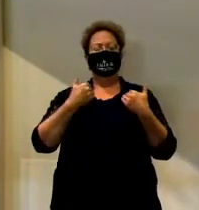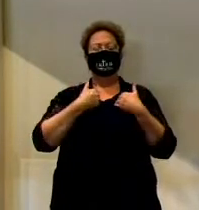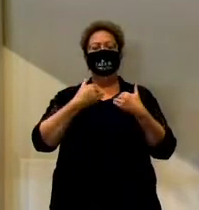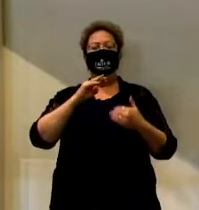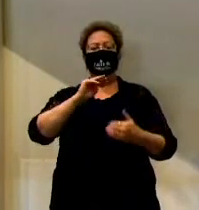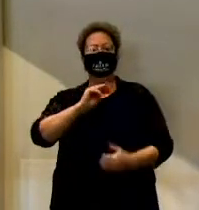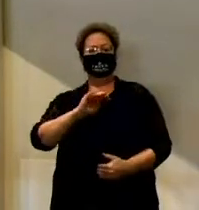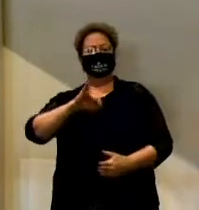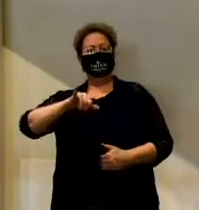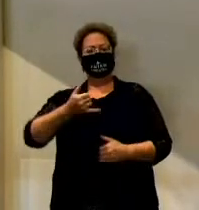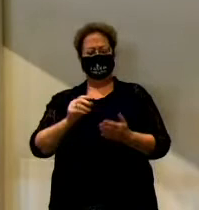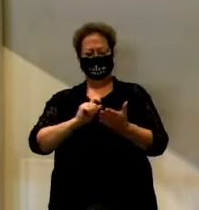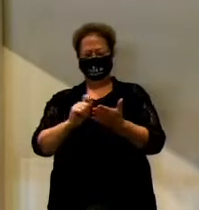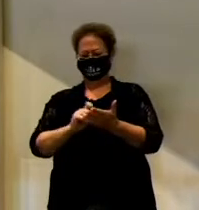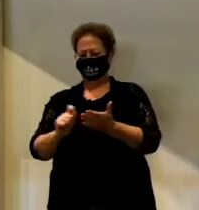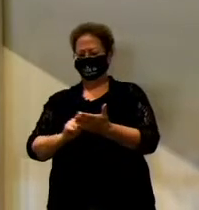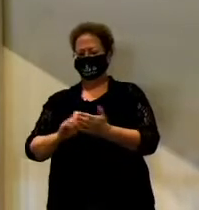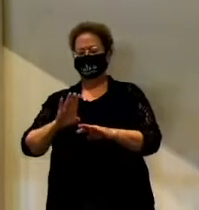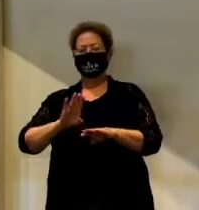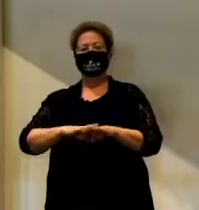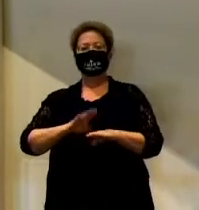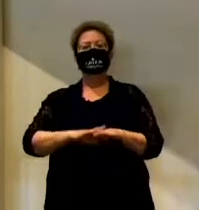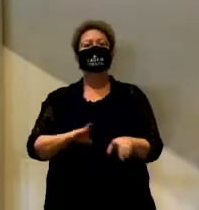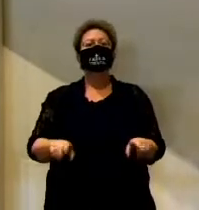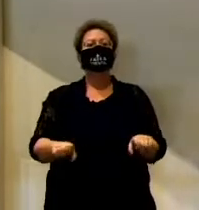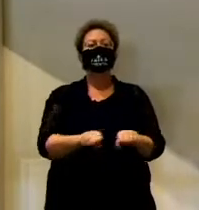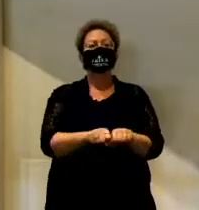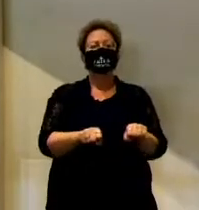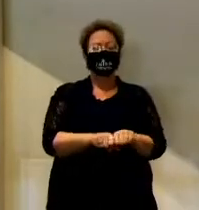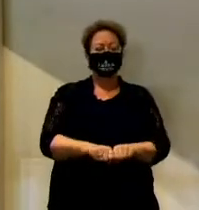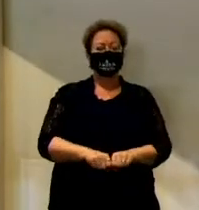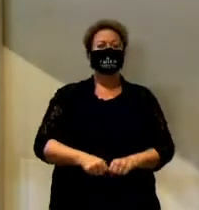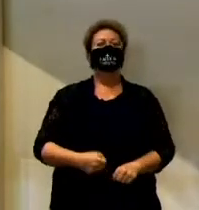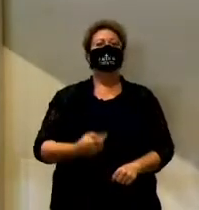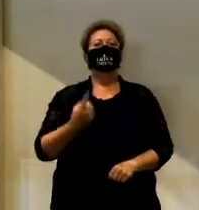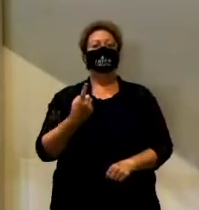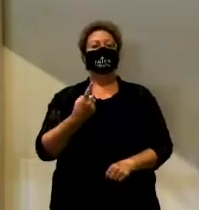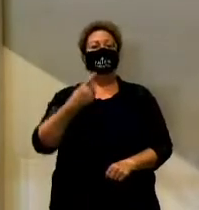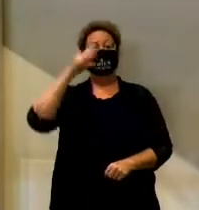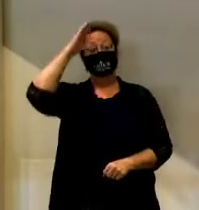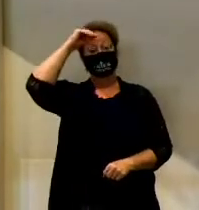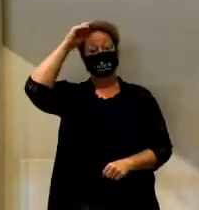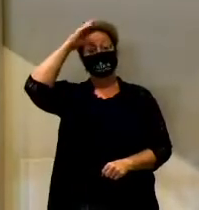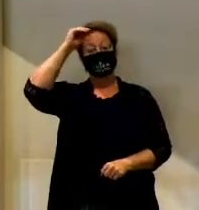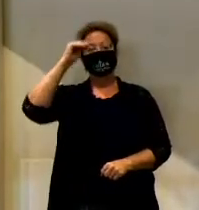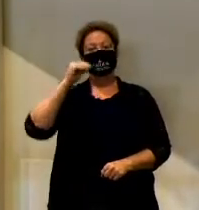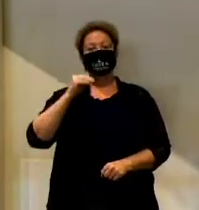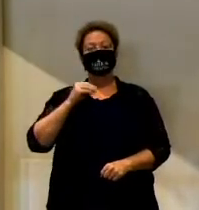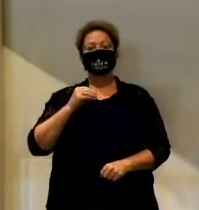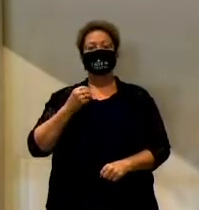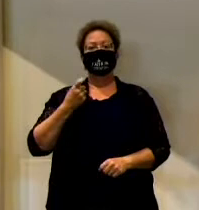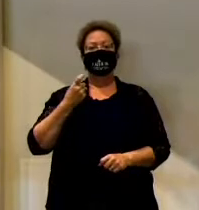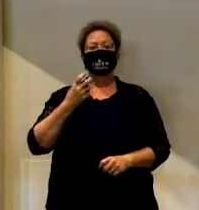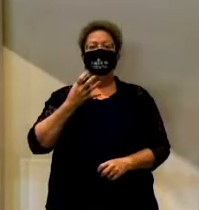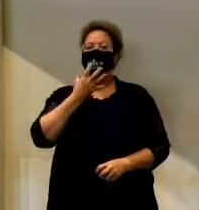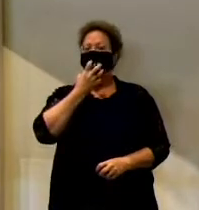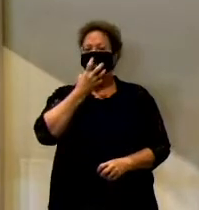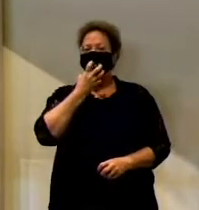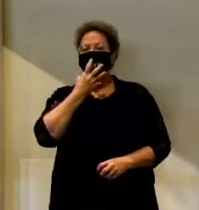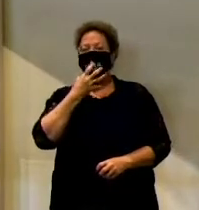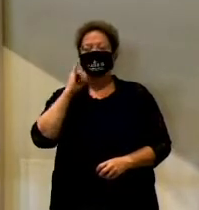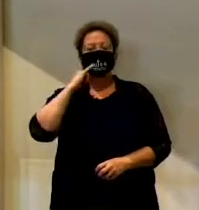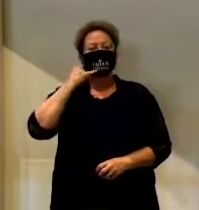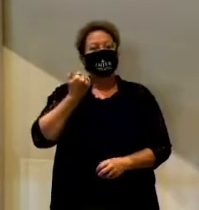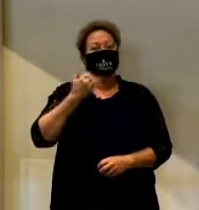them, which really shocked all the kids. And in fact, one of the kids, Ox, who was the bully of the group, was jealous that